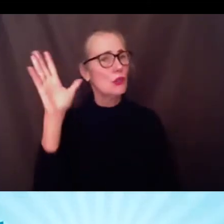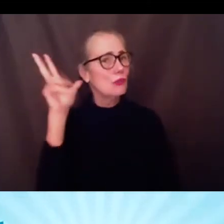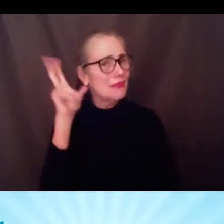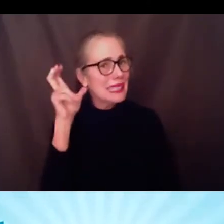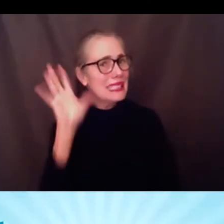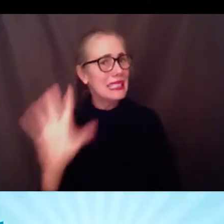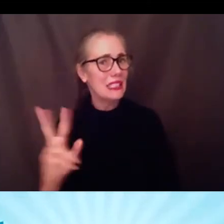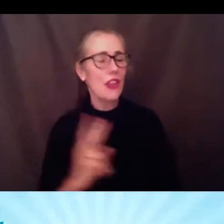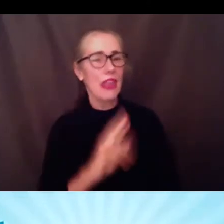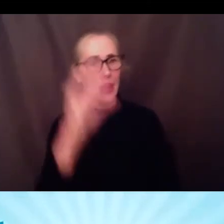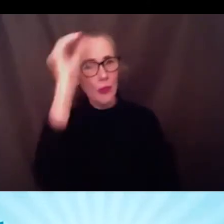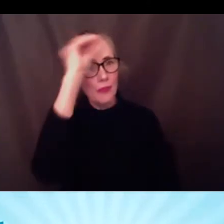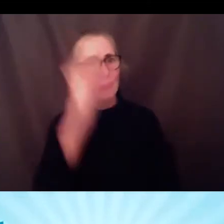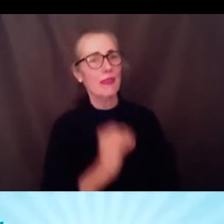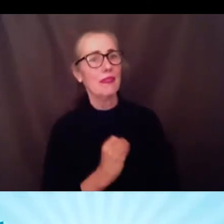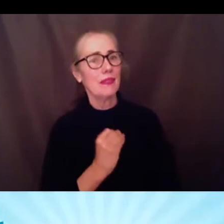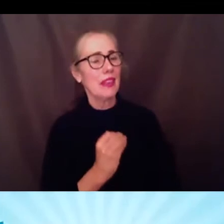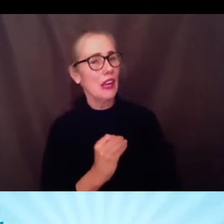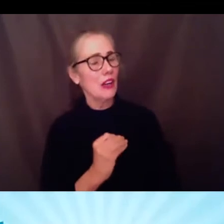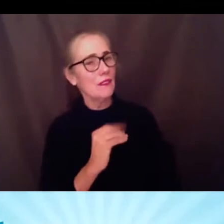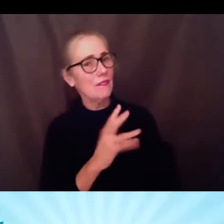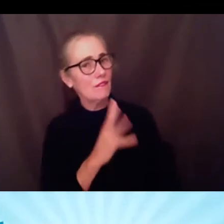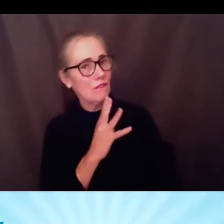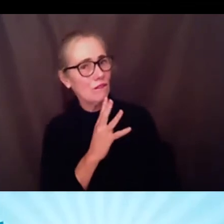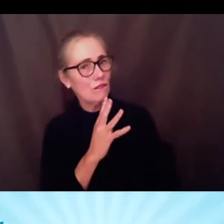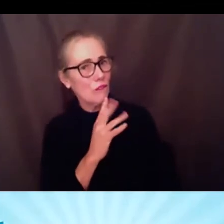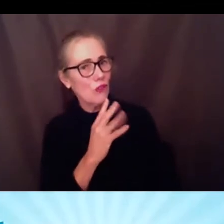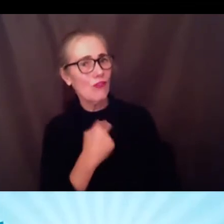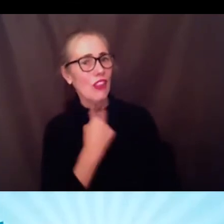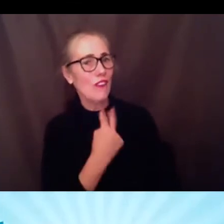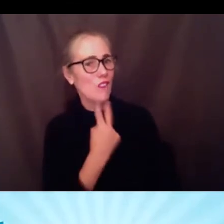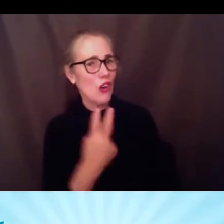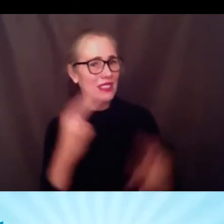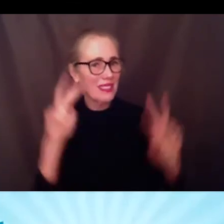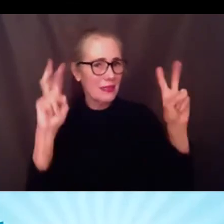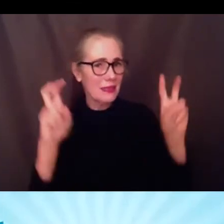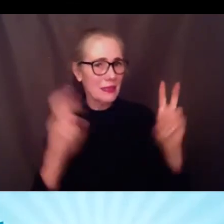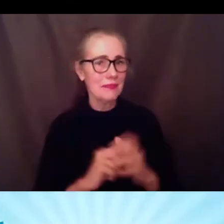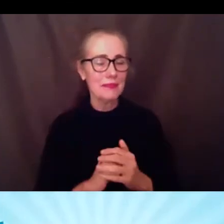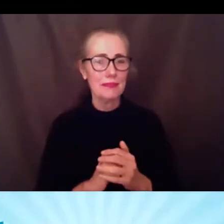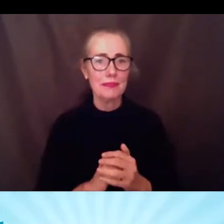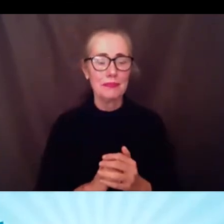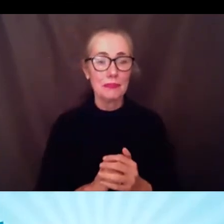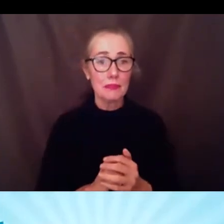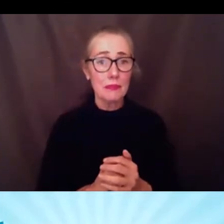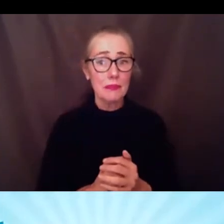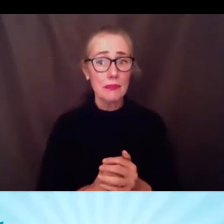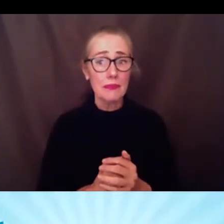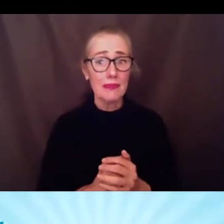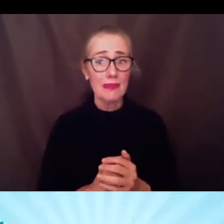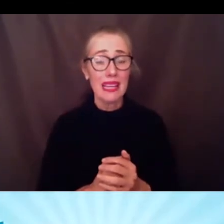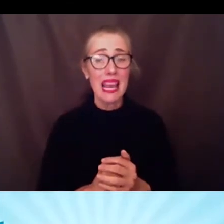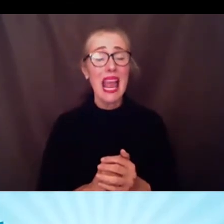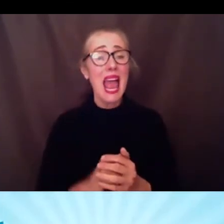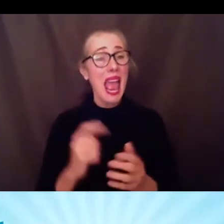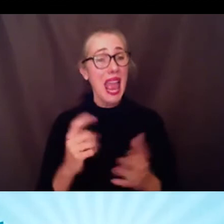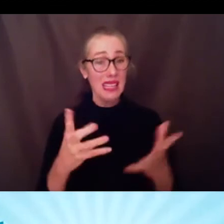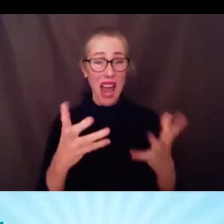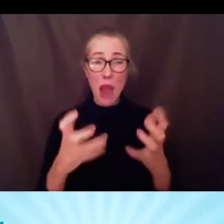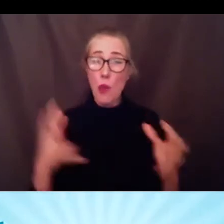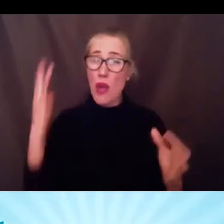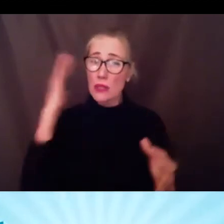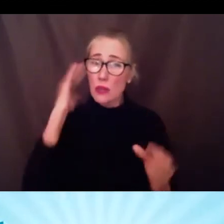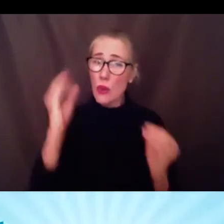question that i have or comment is i'd like to hear a little bit more about the interventions that are in